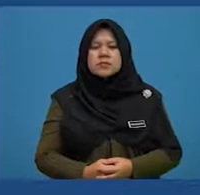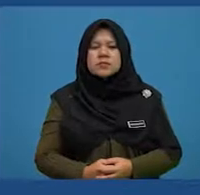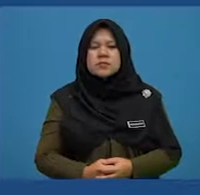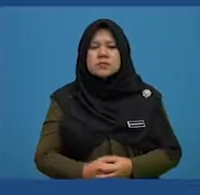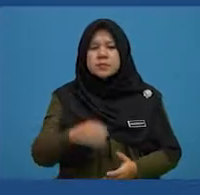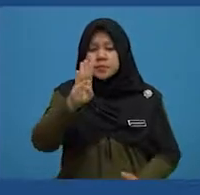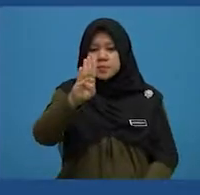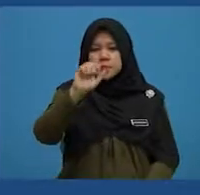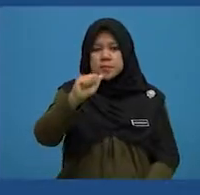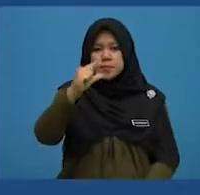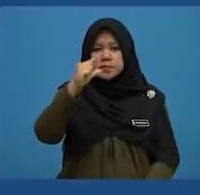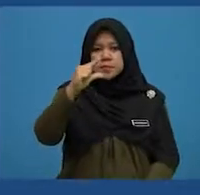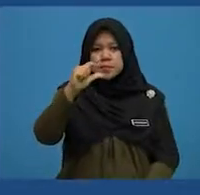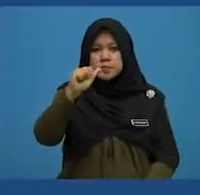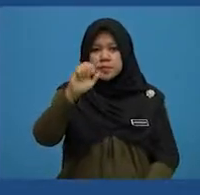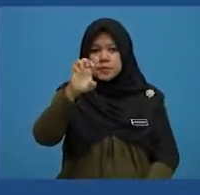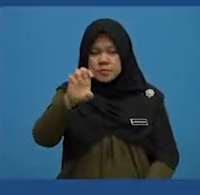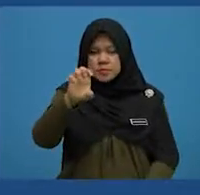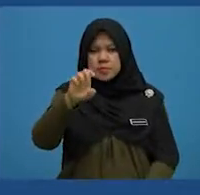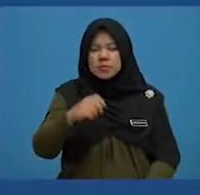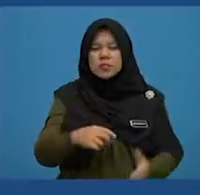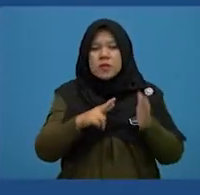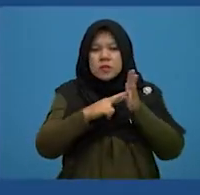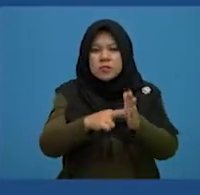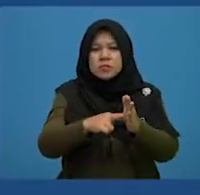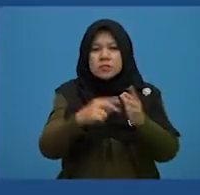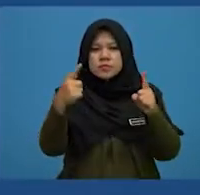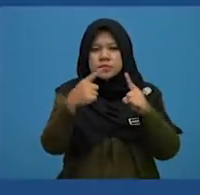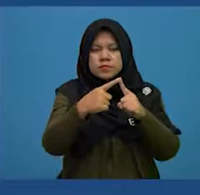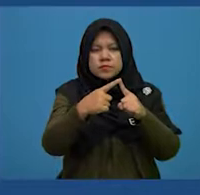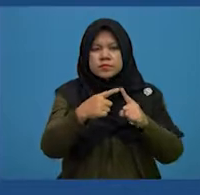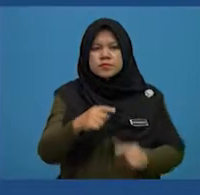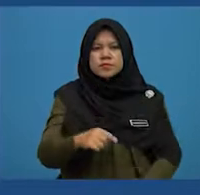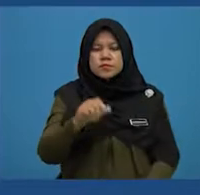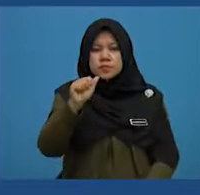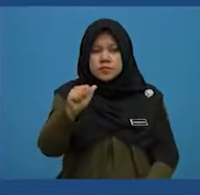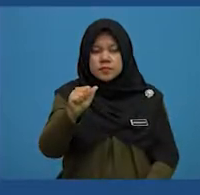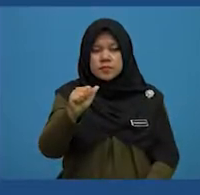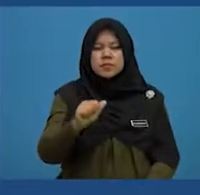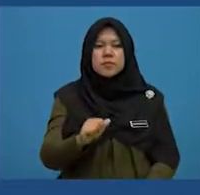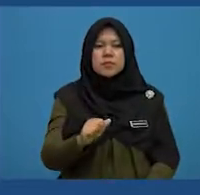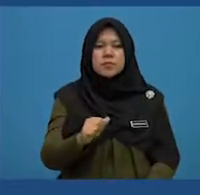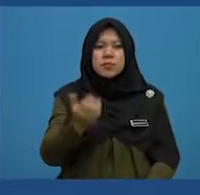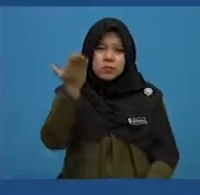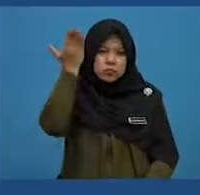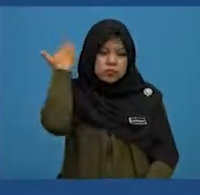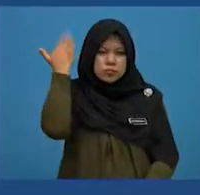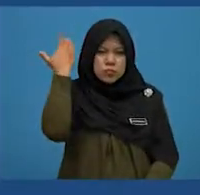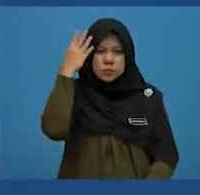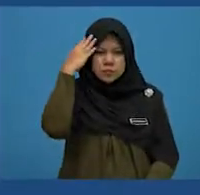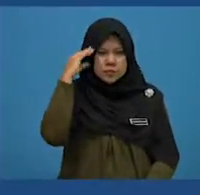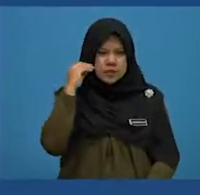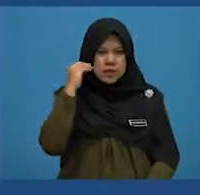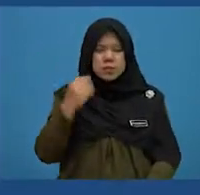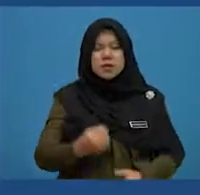Baggage from line eight refers to, is it A, previous